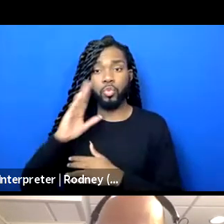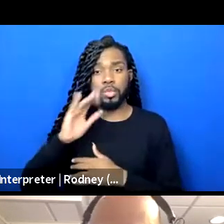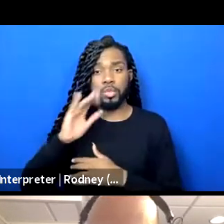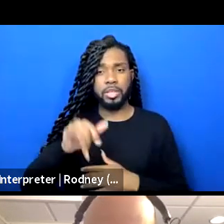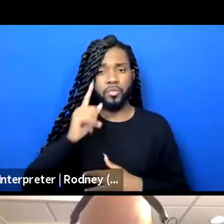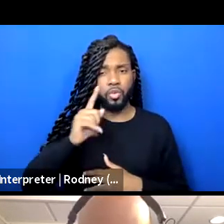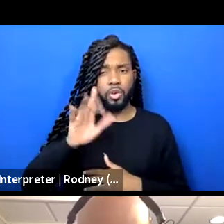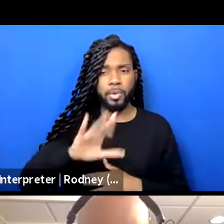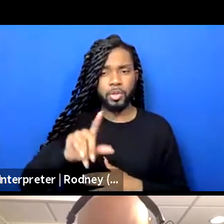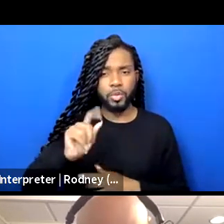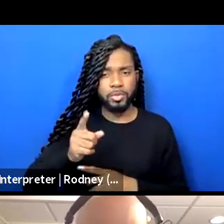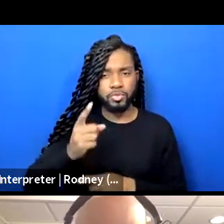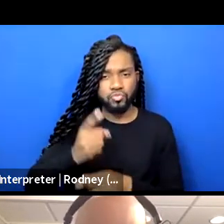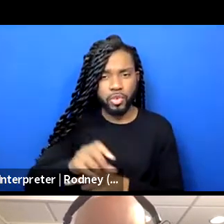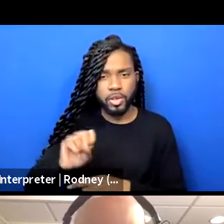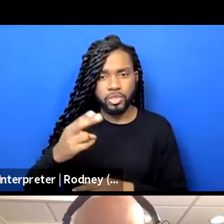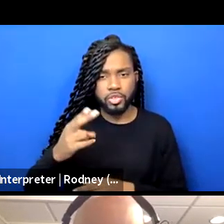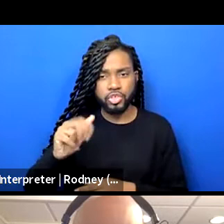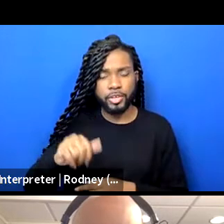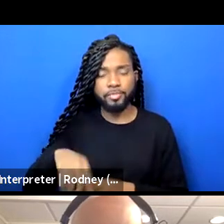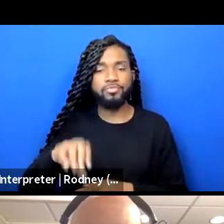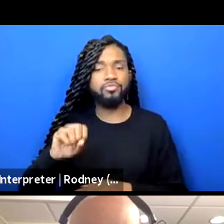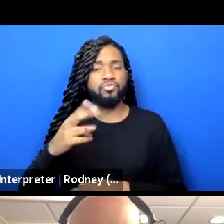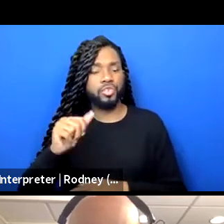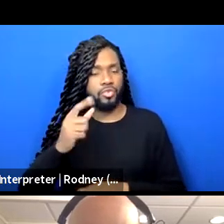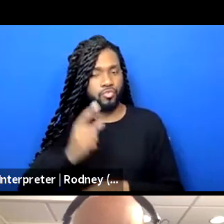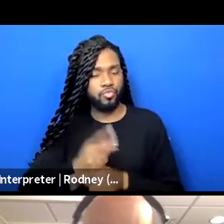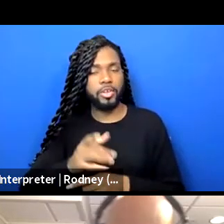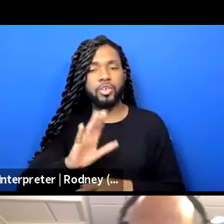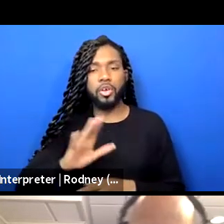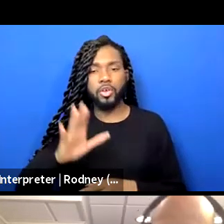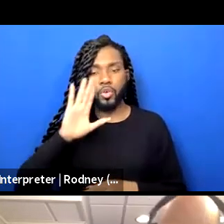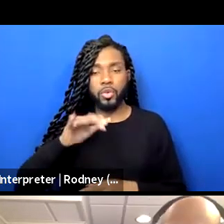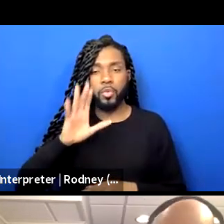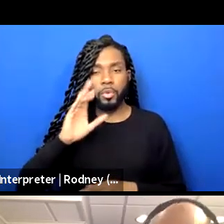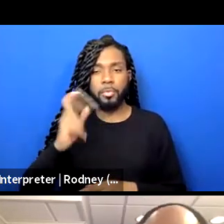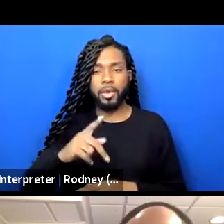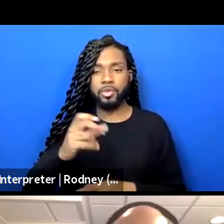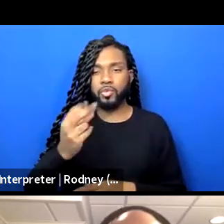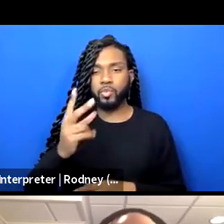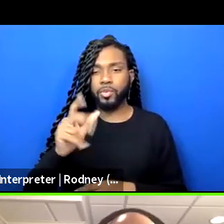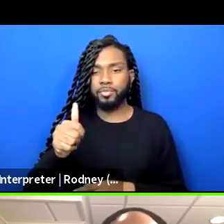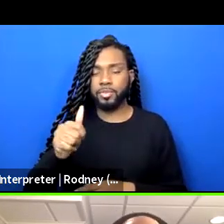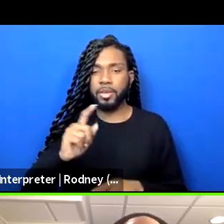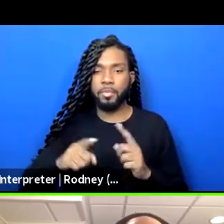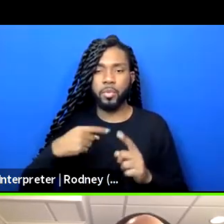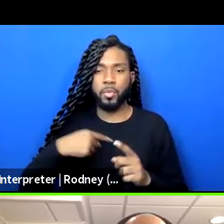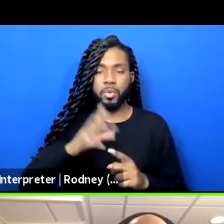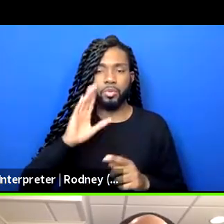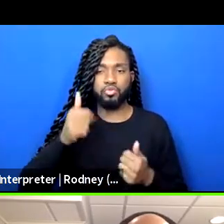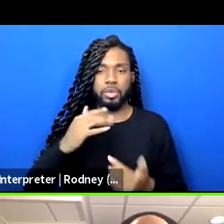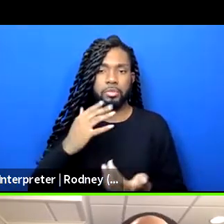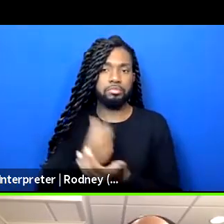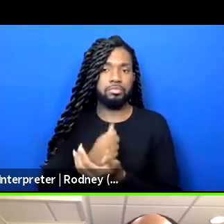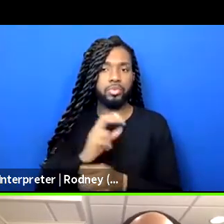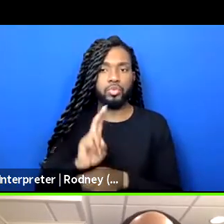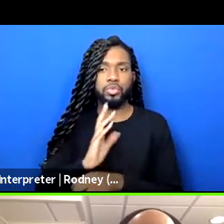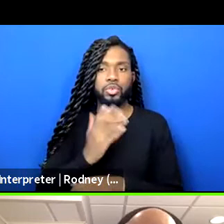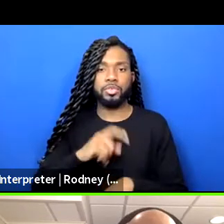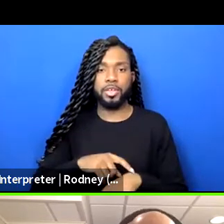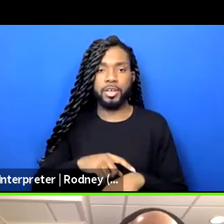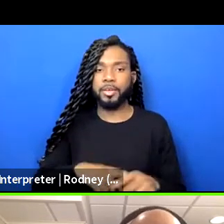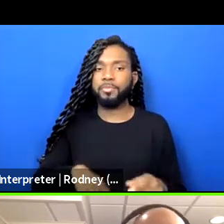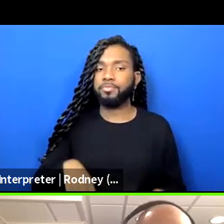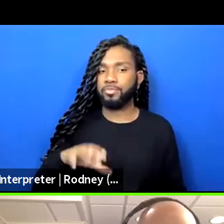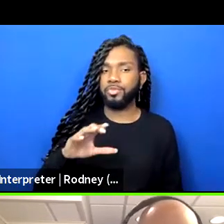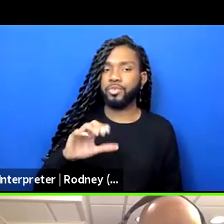will be brought back at 1210. So we'll maximize our time until then. Yeah. Yes. So 17 minutes, roughly when we're